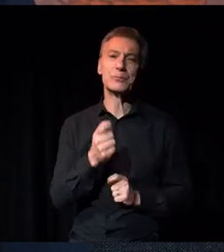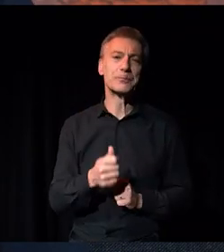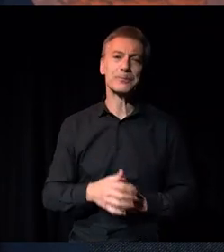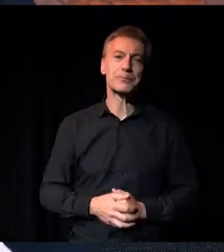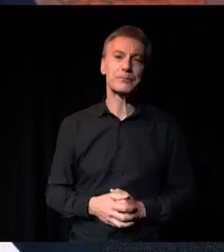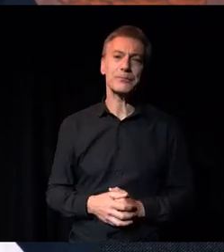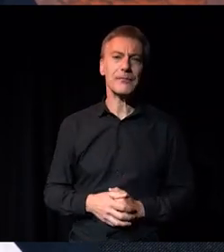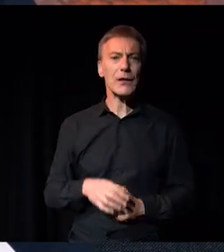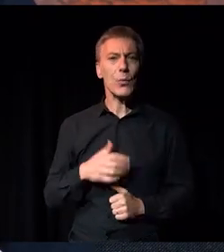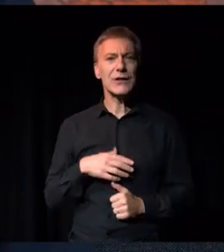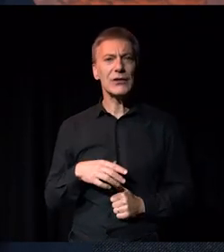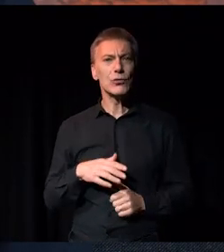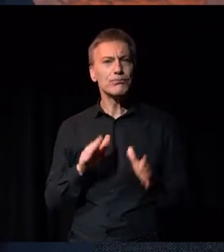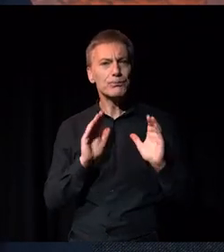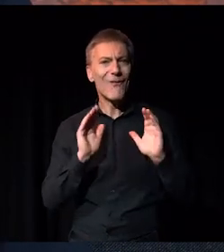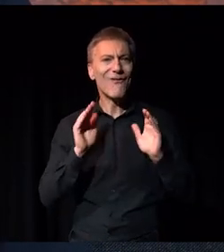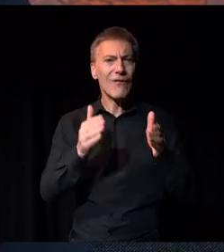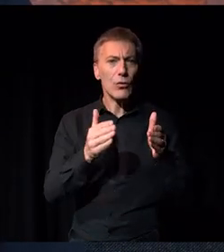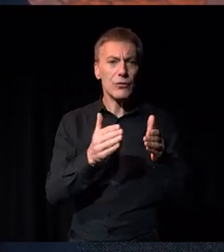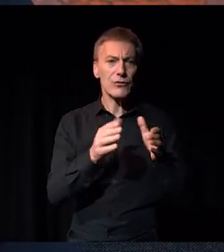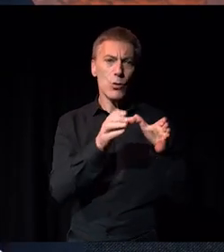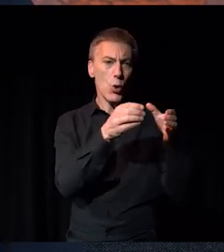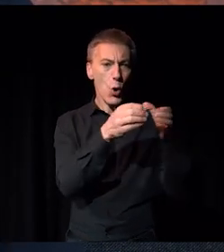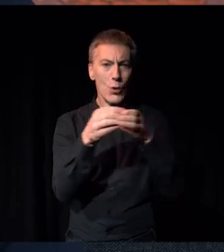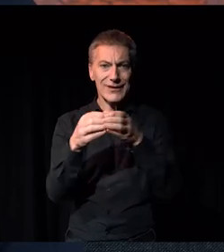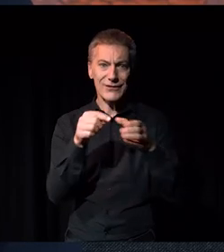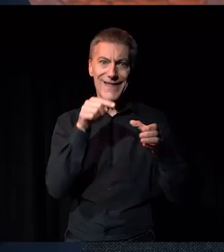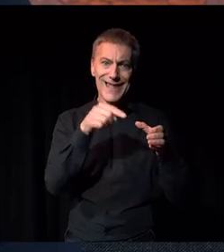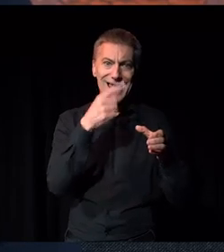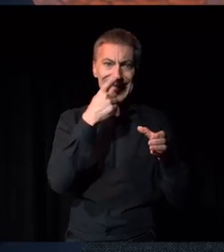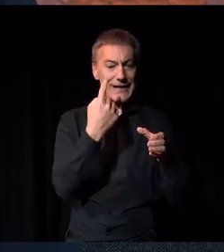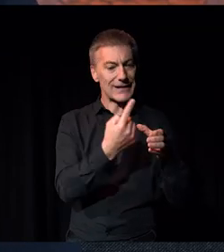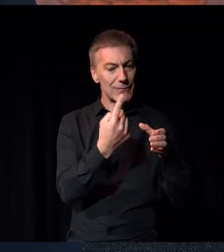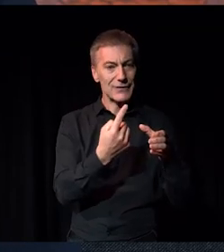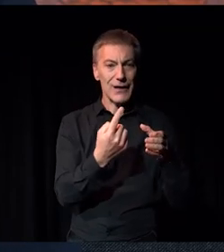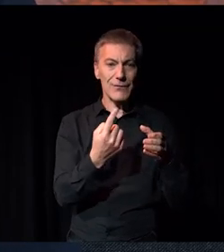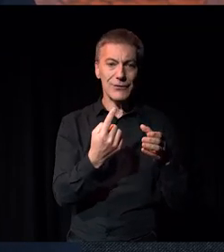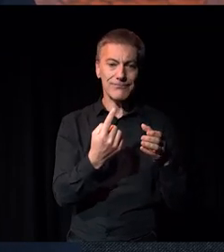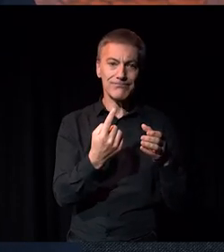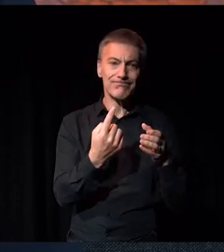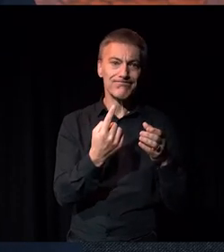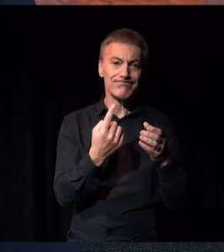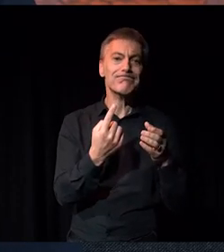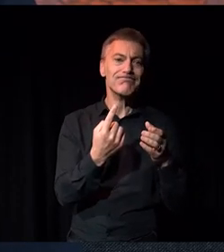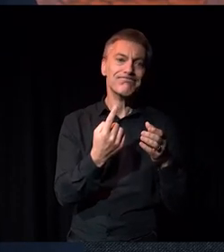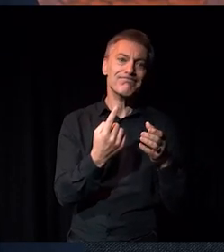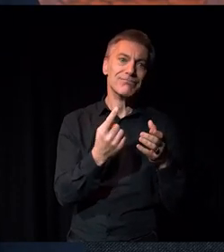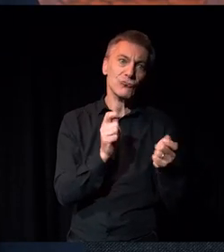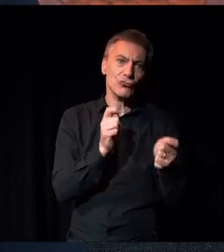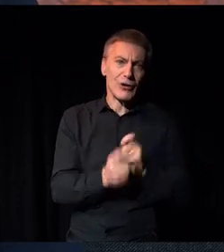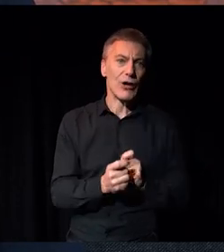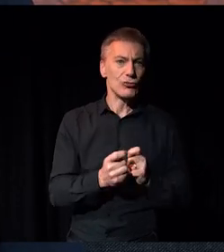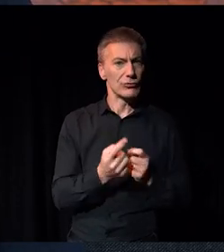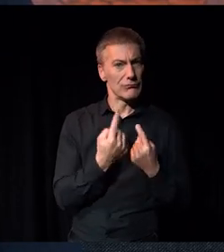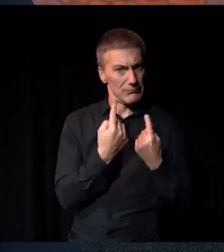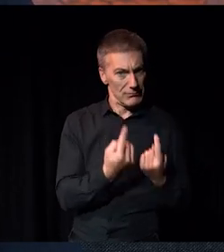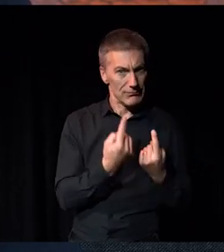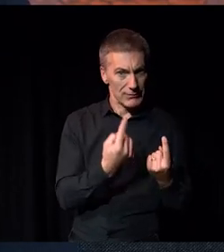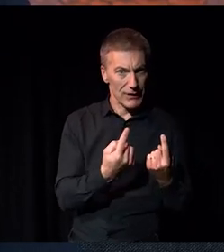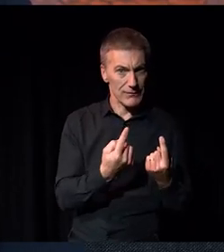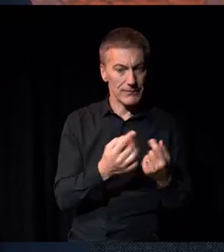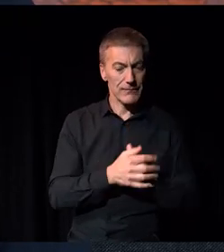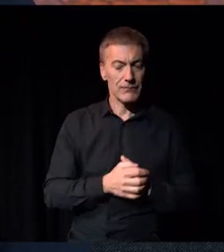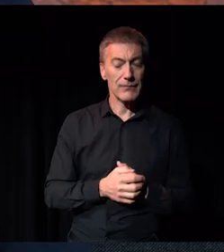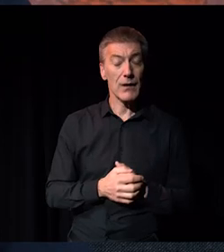organisations and how they can create change from within. And we worked with the Bridge Group